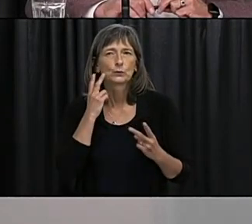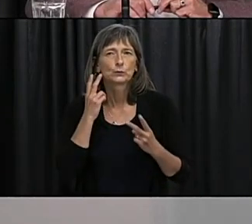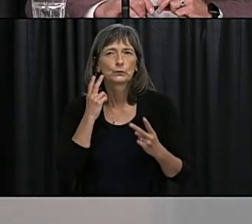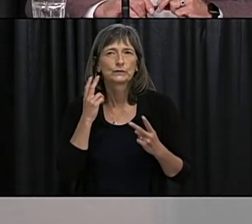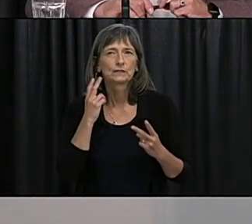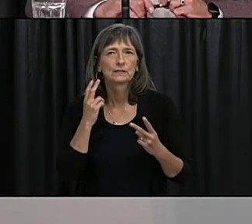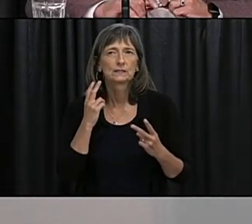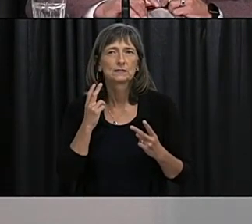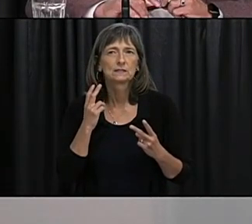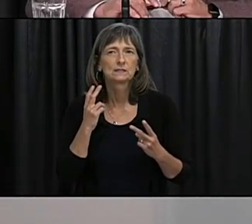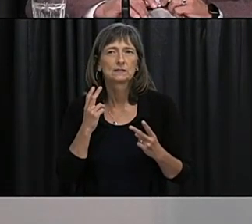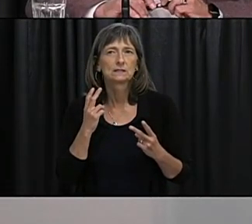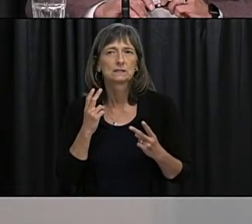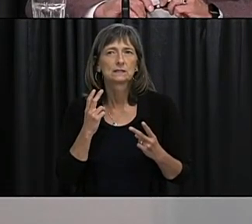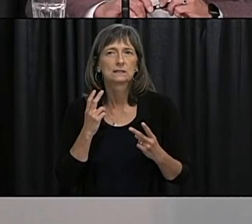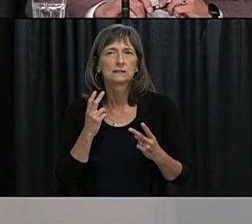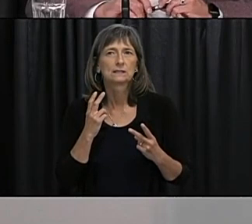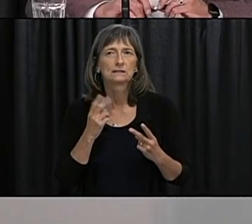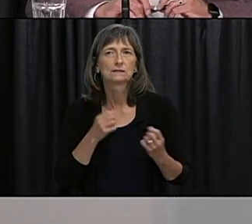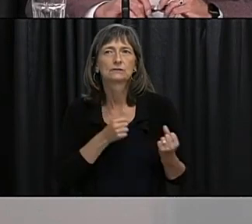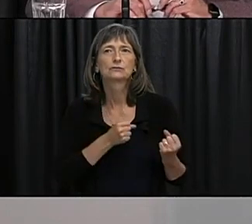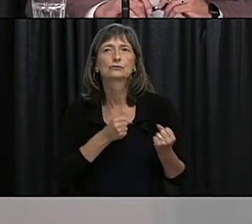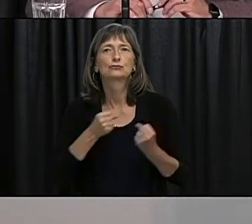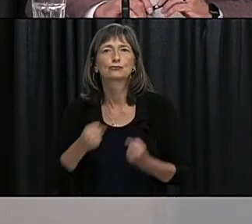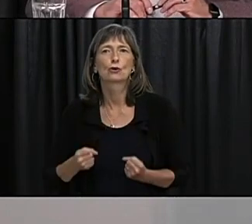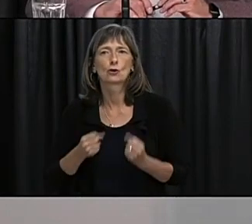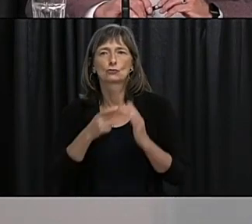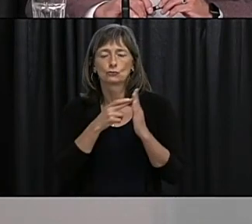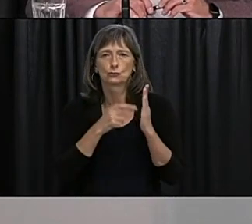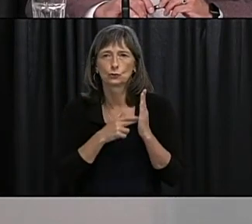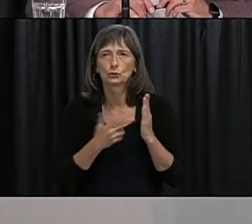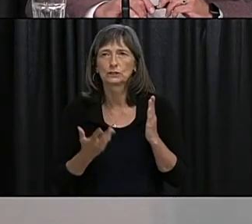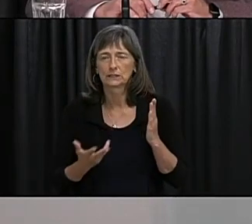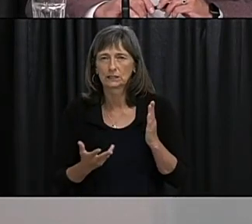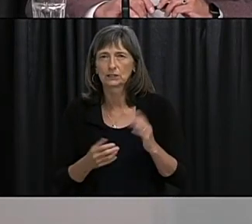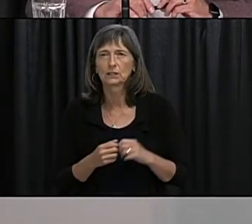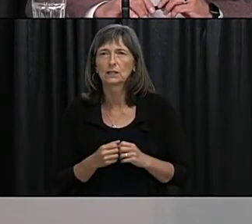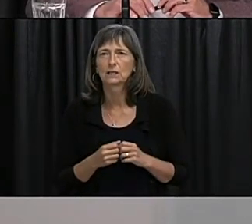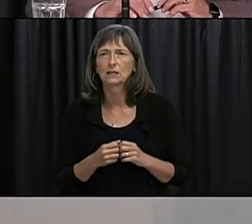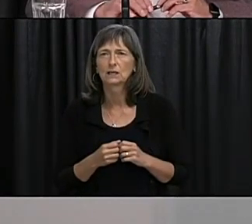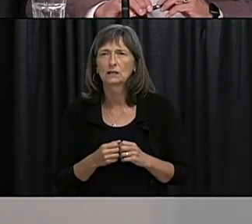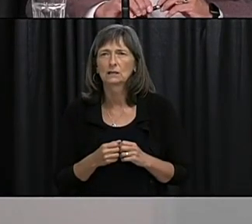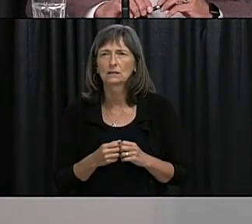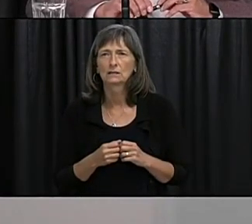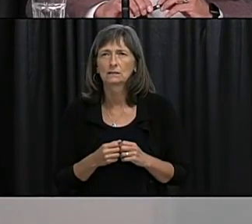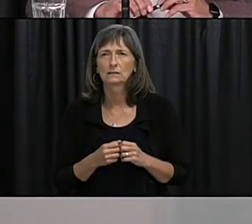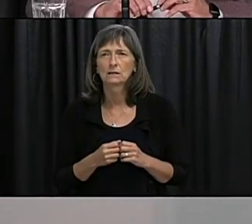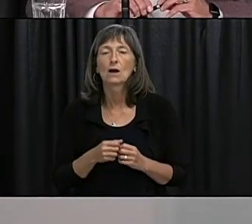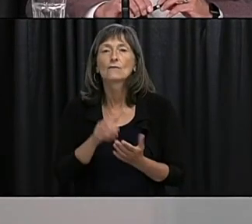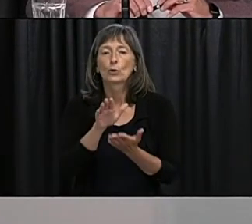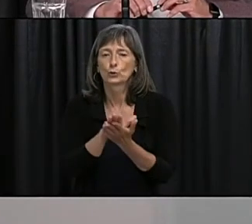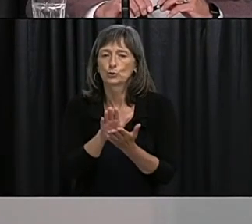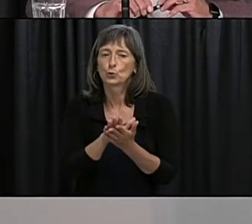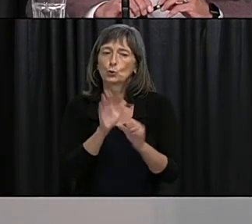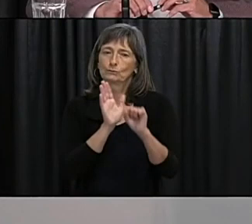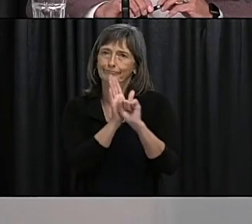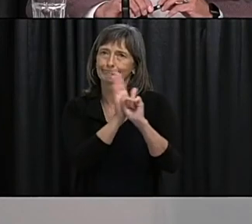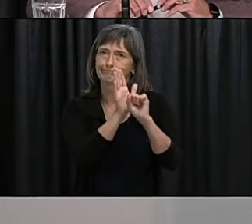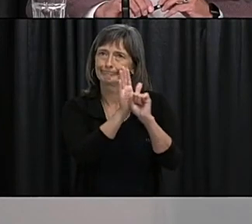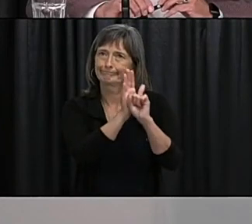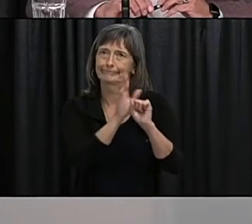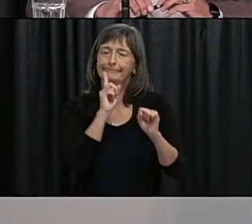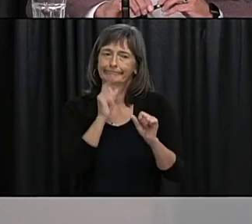province to establish reasonable guidelines for singing schools in the community has there been any movement towards this and on the part of public health